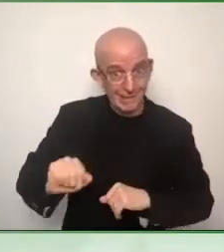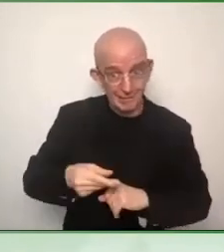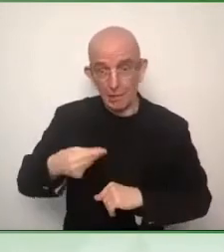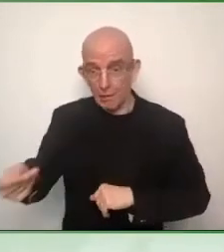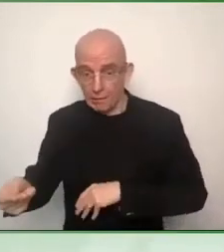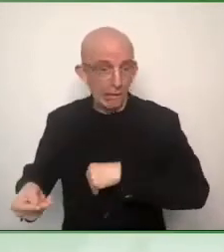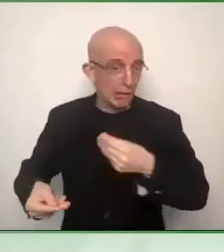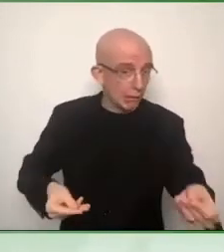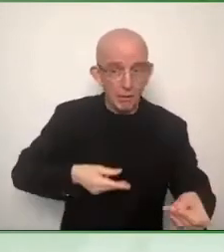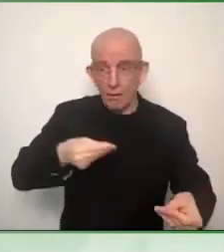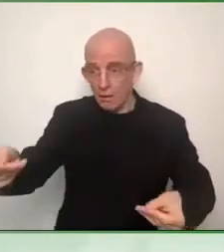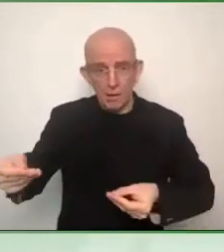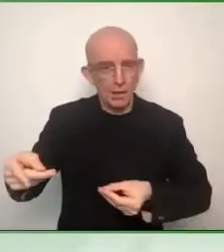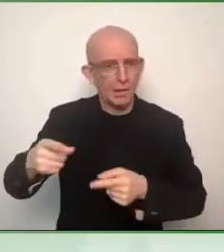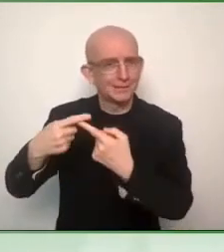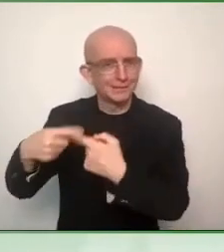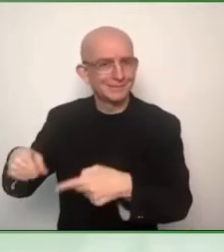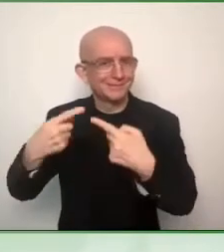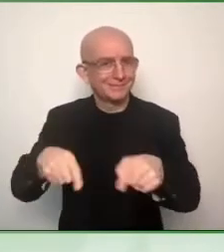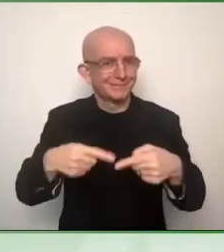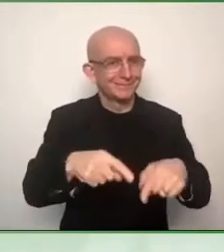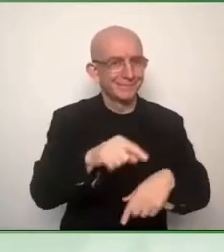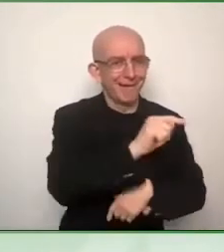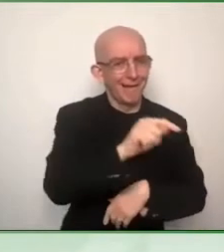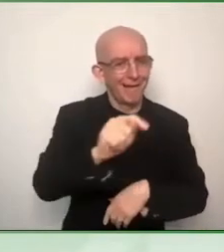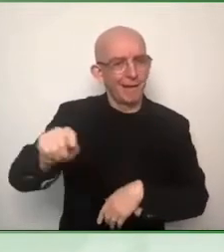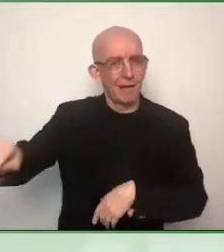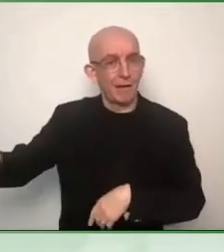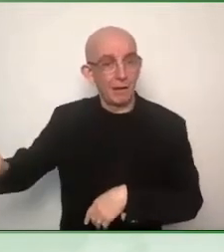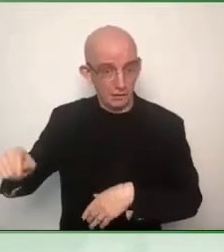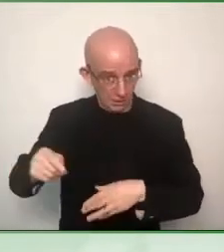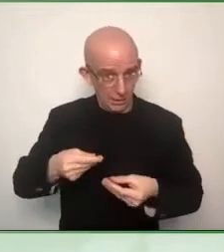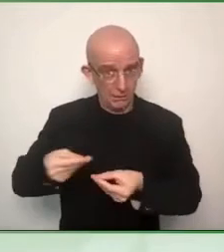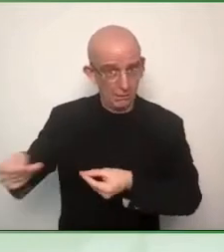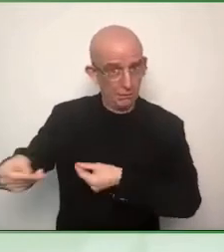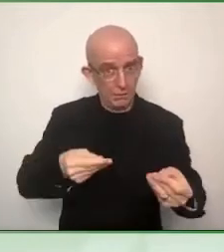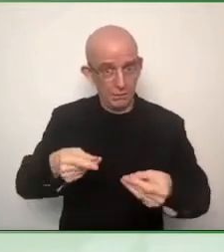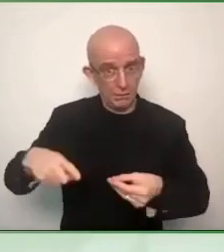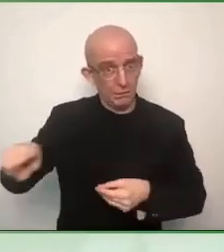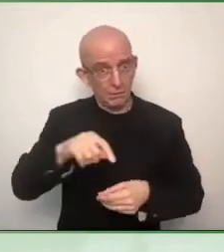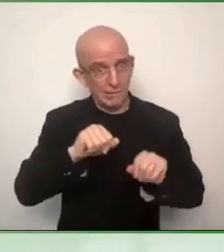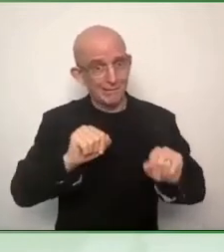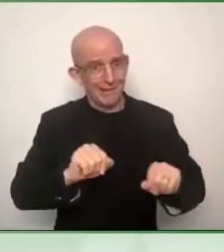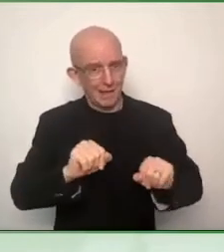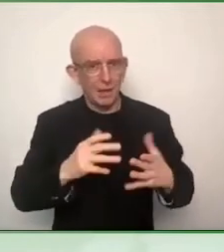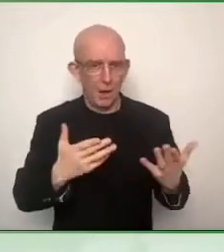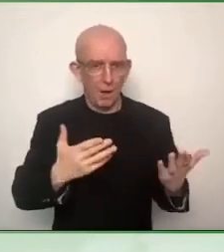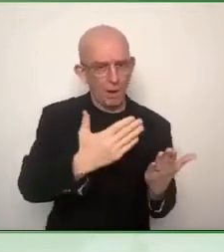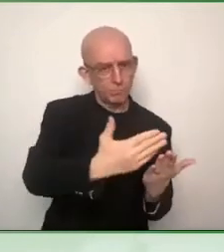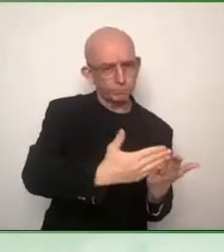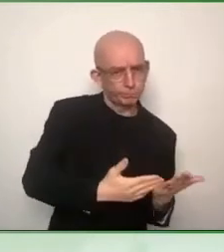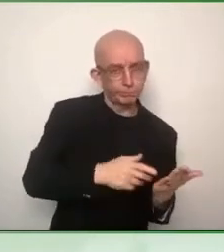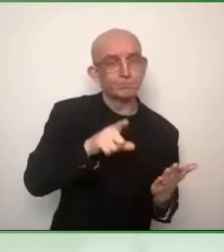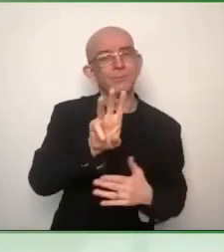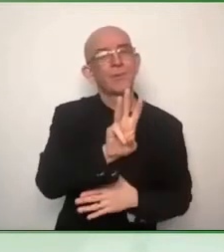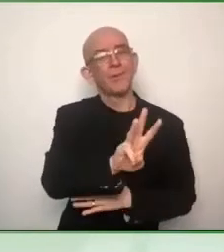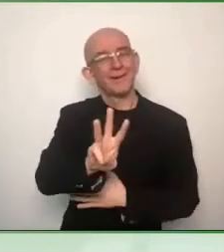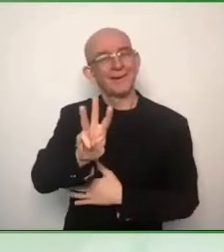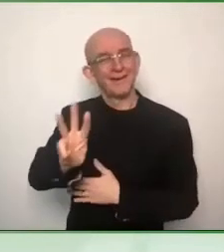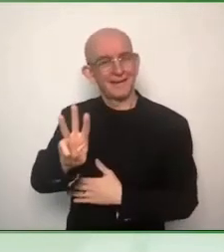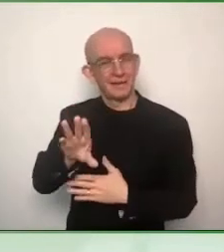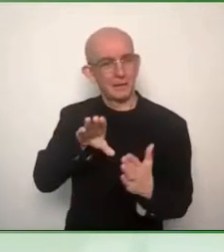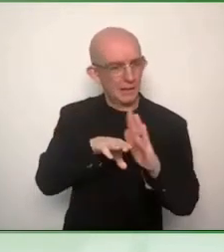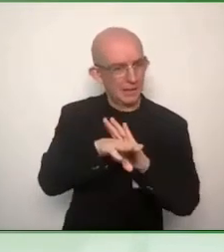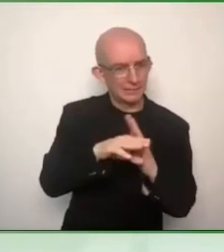the electronic communications, but also public procurement, that you could refer to those standards in